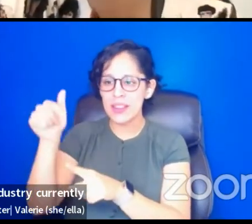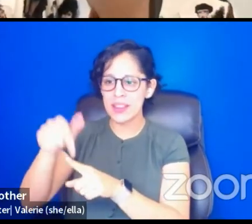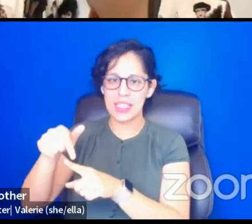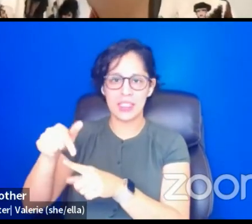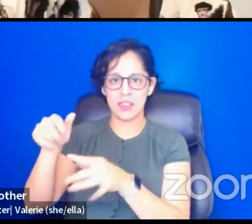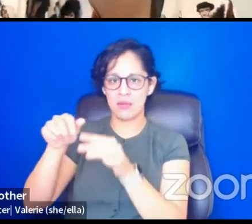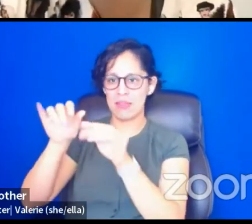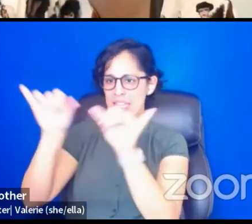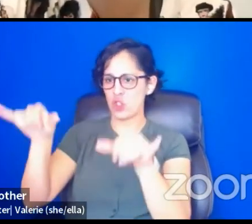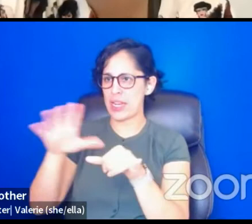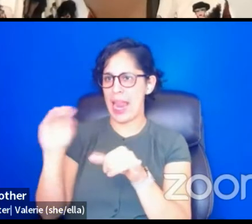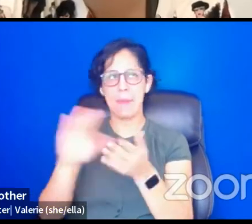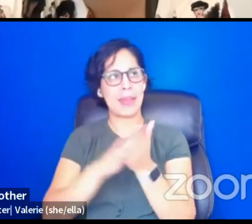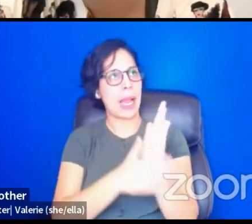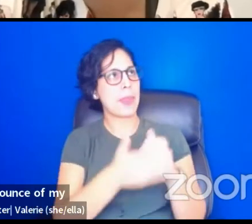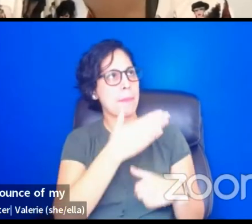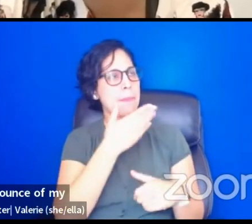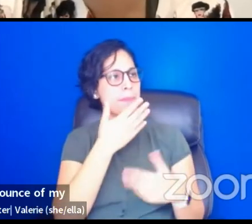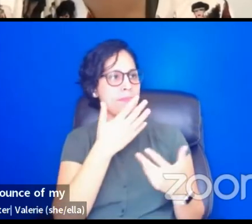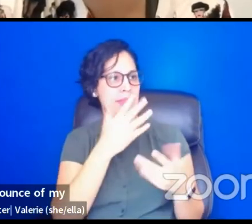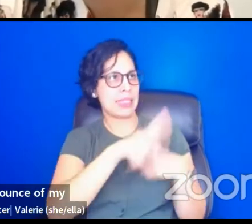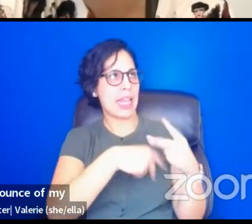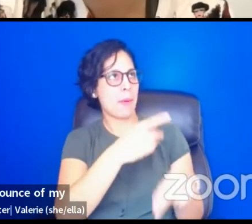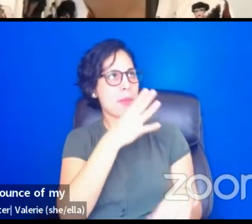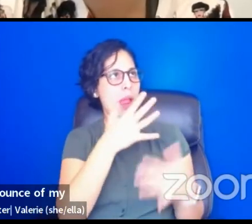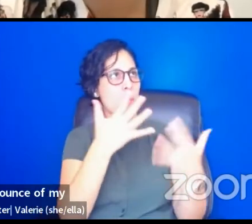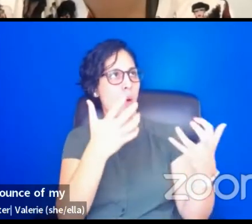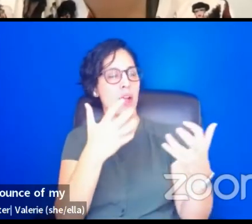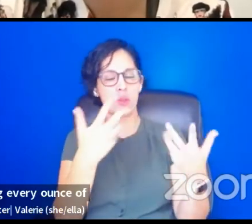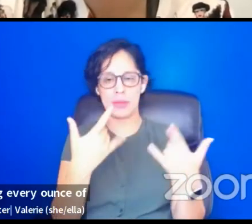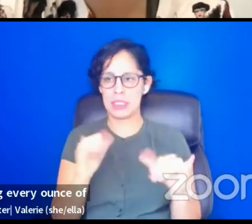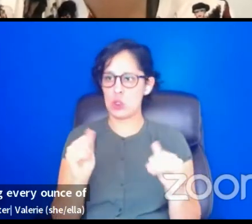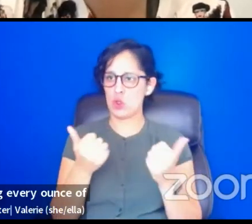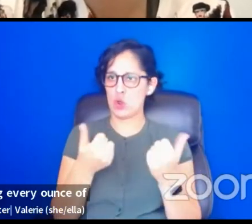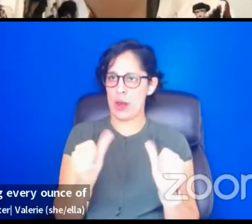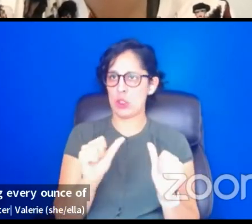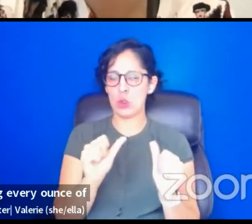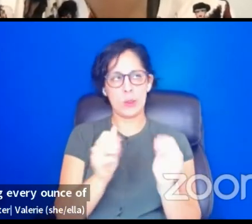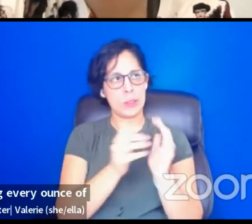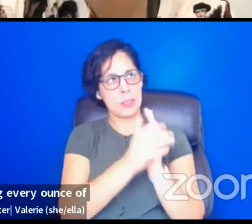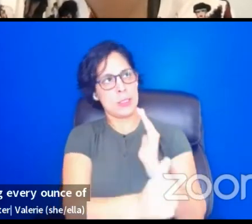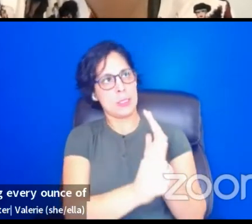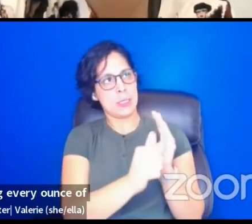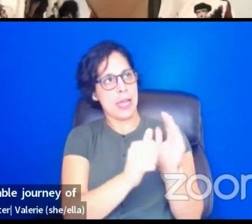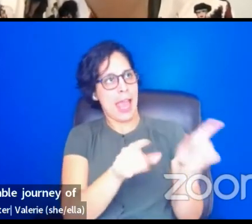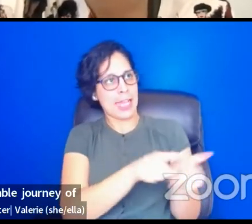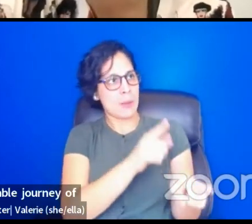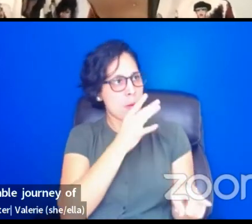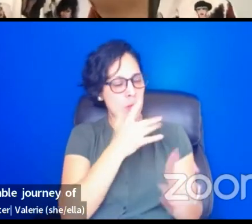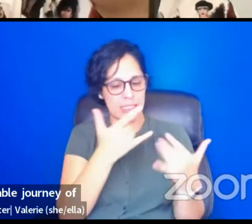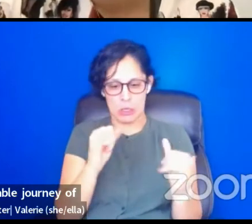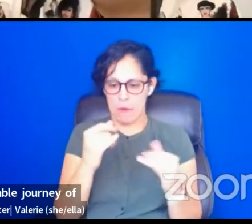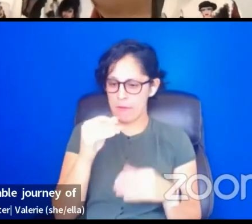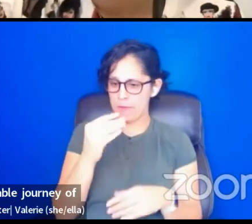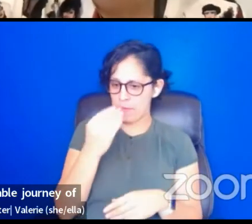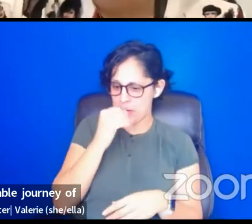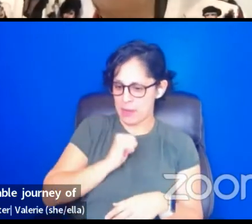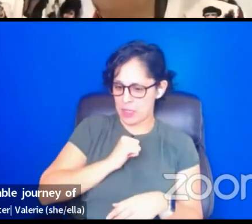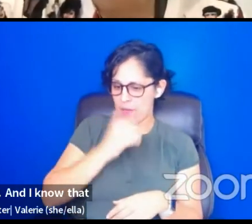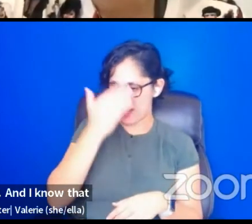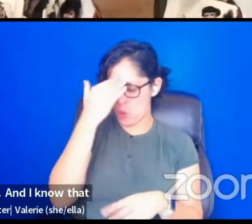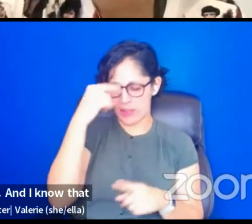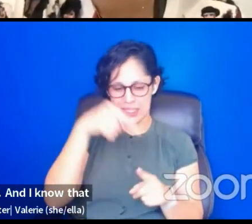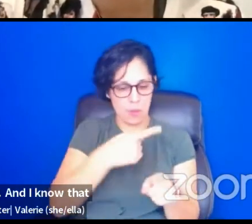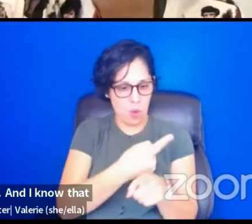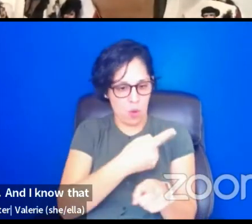I'm still using every ounce of my super strength on this unpredictable journey of motherhood while keeping myself fed. And I know that is the right trajectory, not